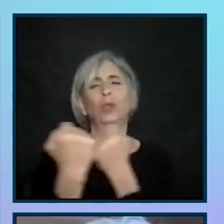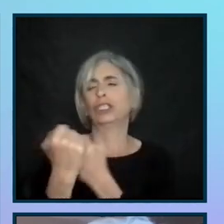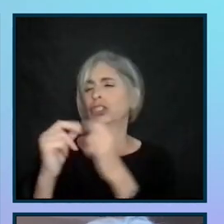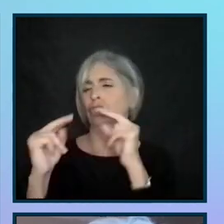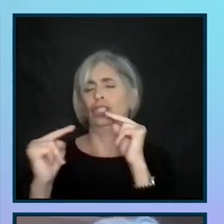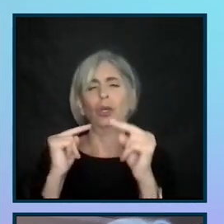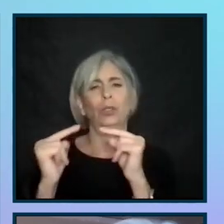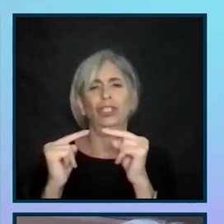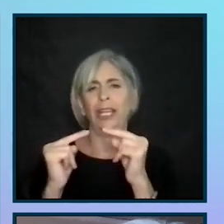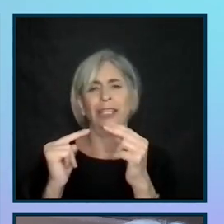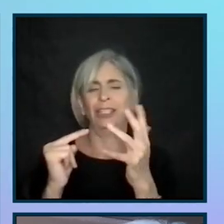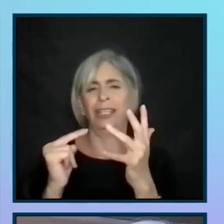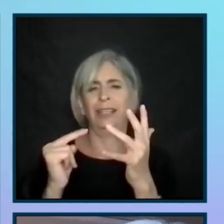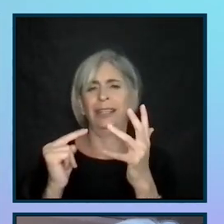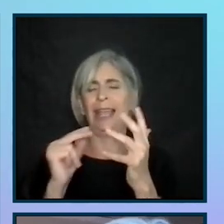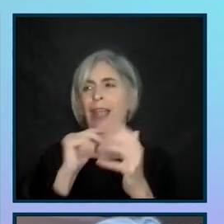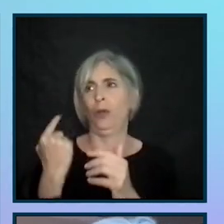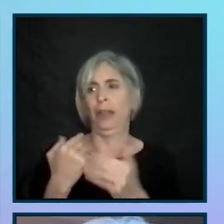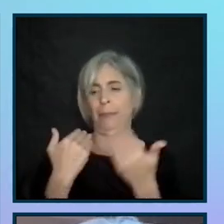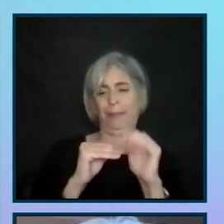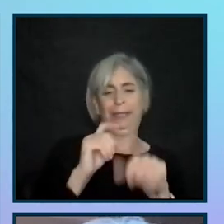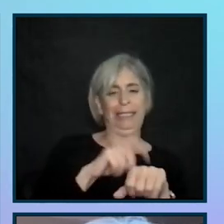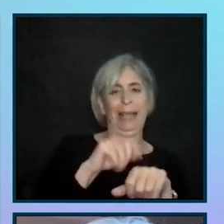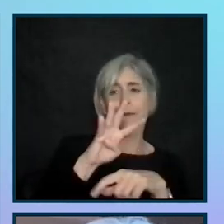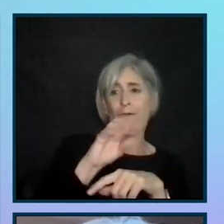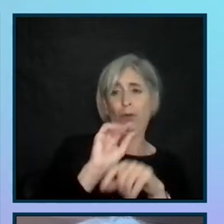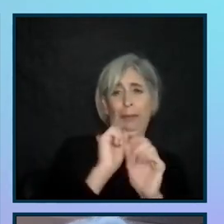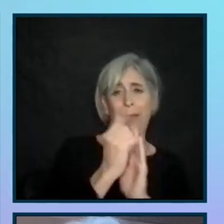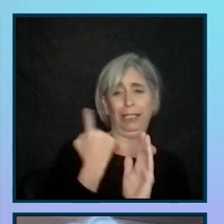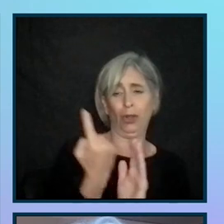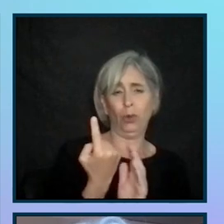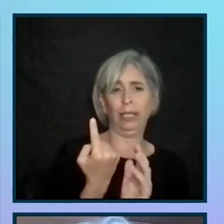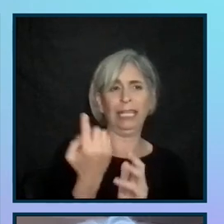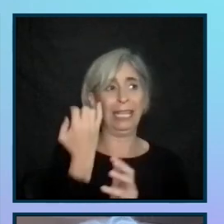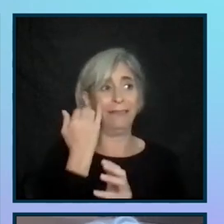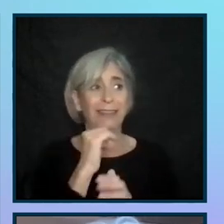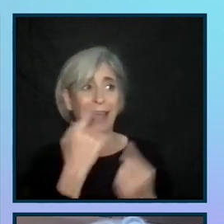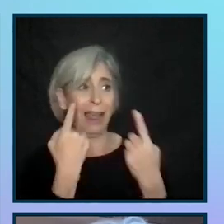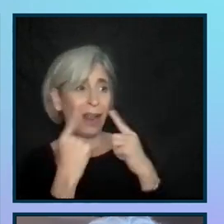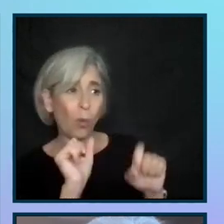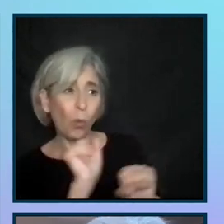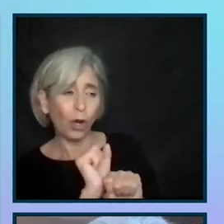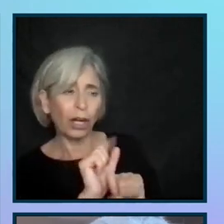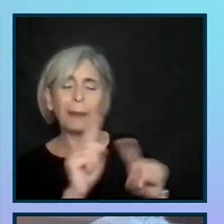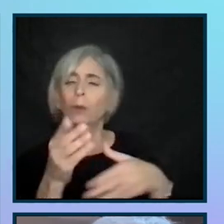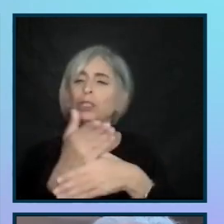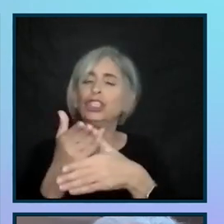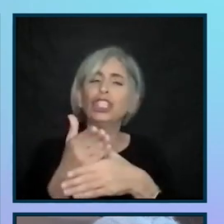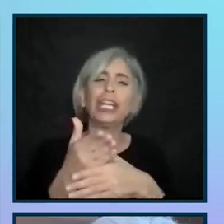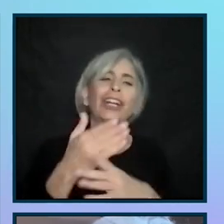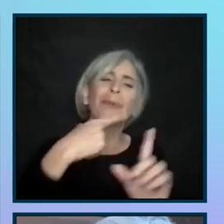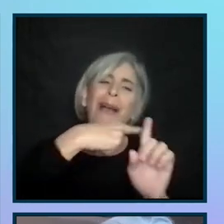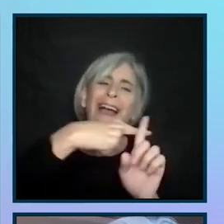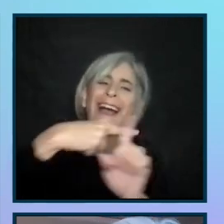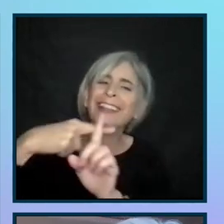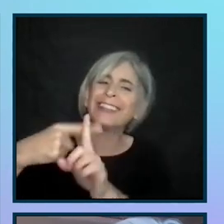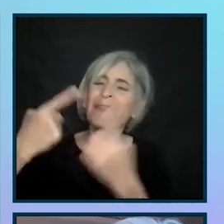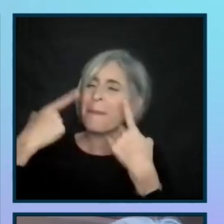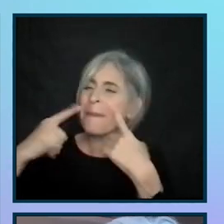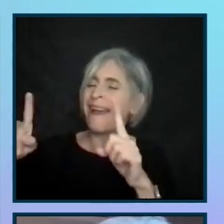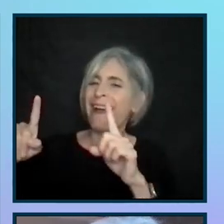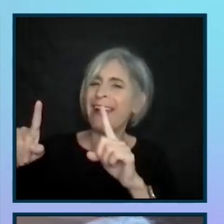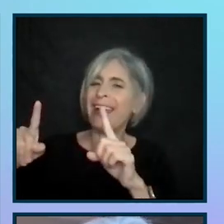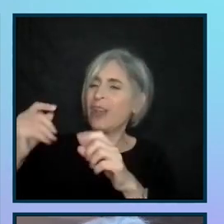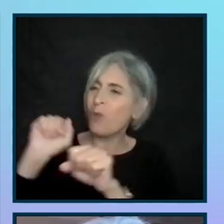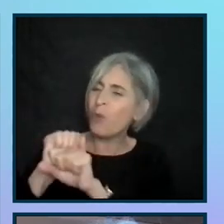know, only have 40 minutes. So I'm not going to spend a lot of time with when things didn't work out as well. I want to share with you when they did work out well. And when